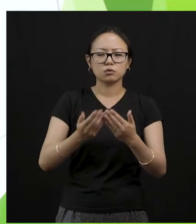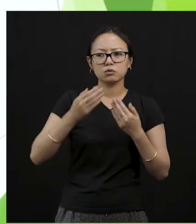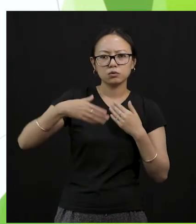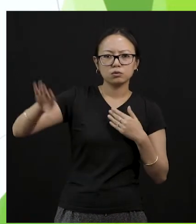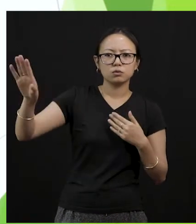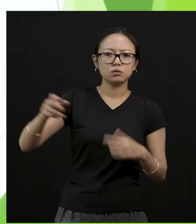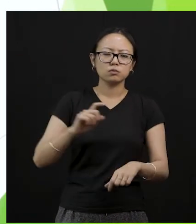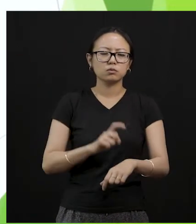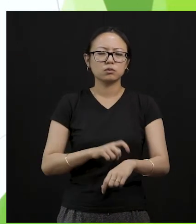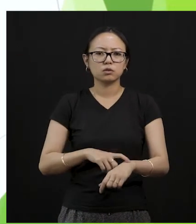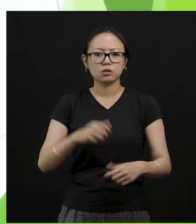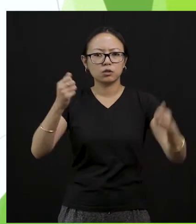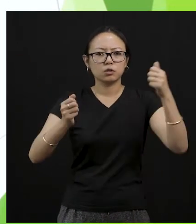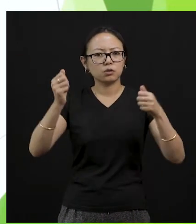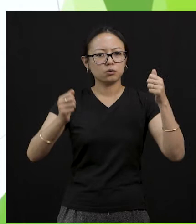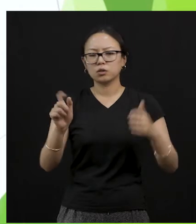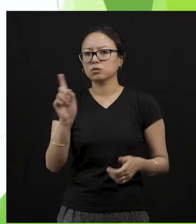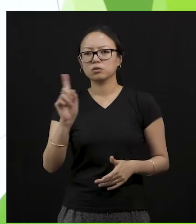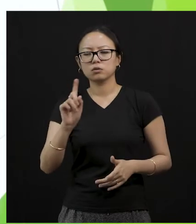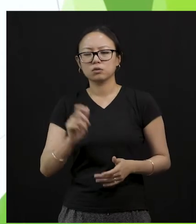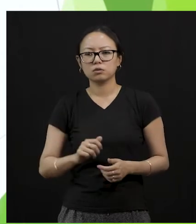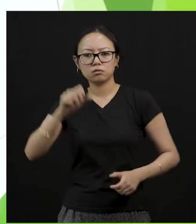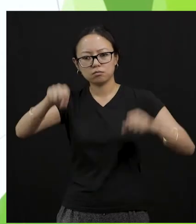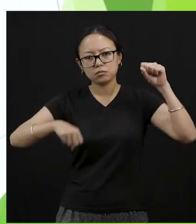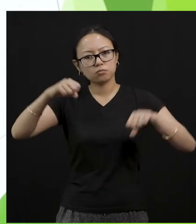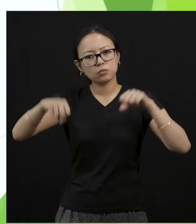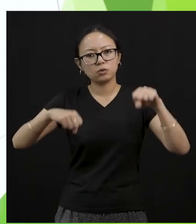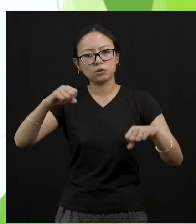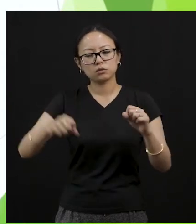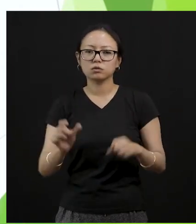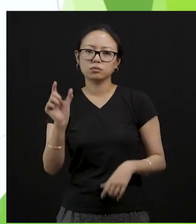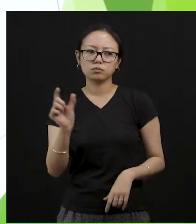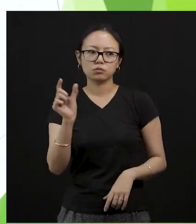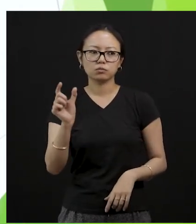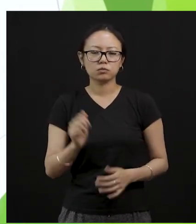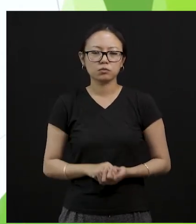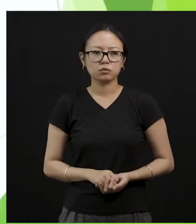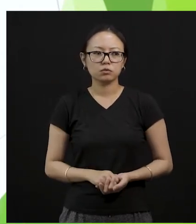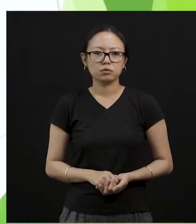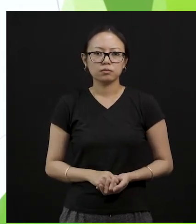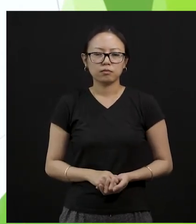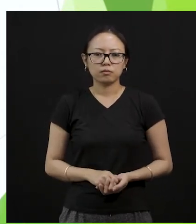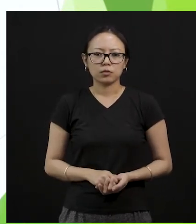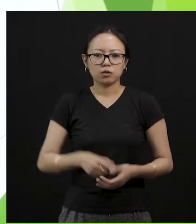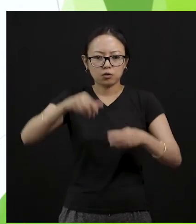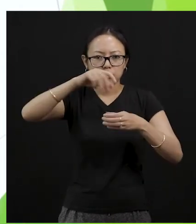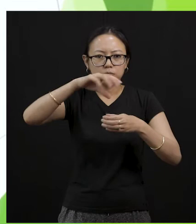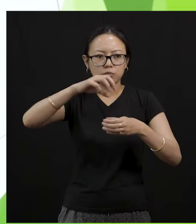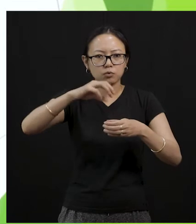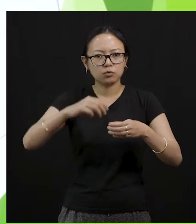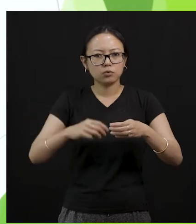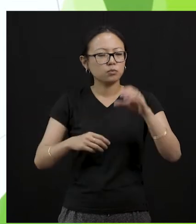to save the Mother Earth. All right? Another thing, instead of using a plastic water